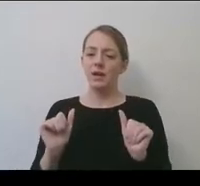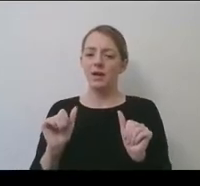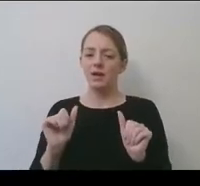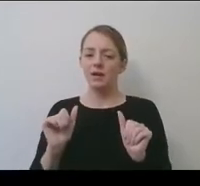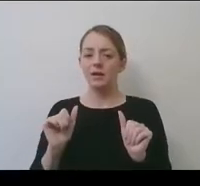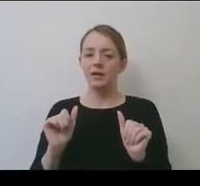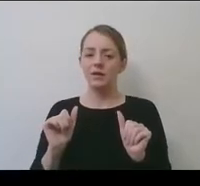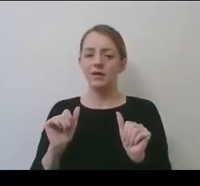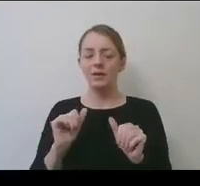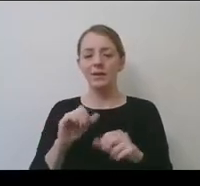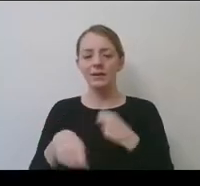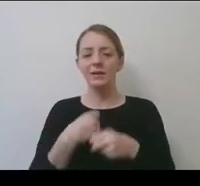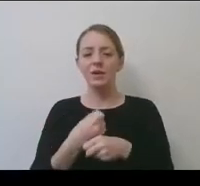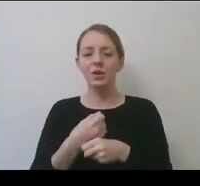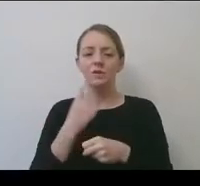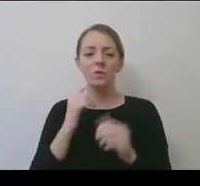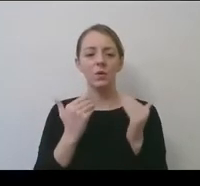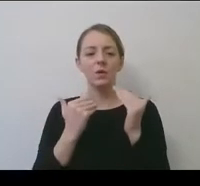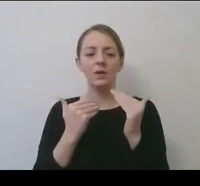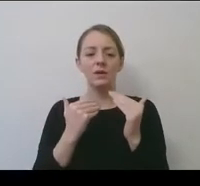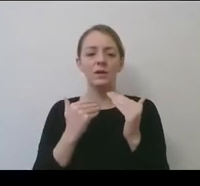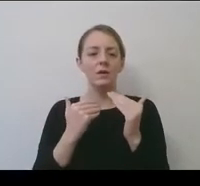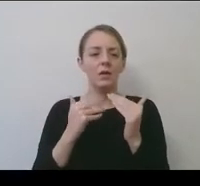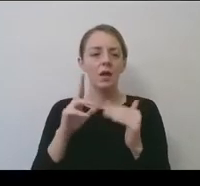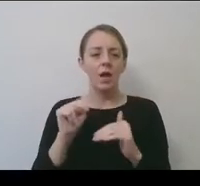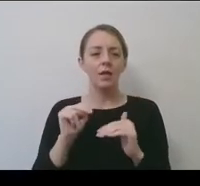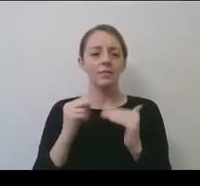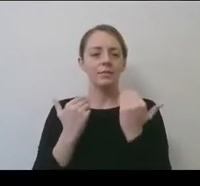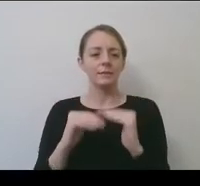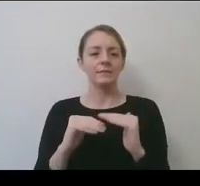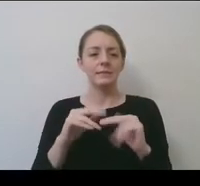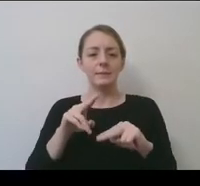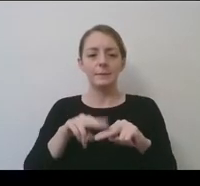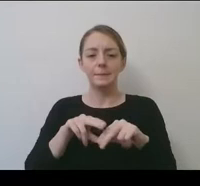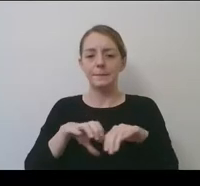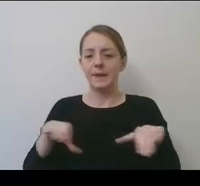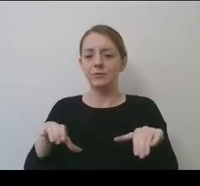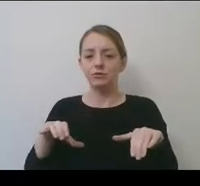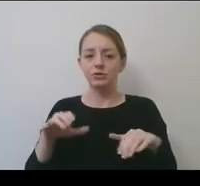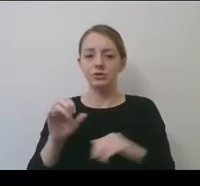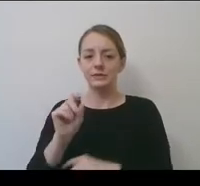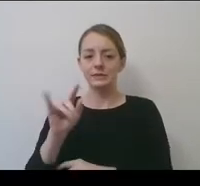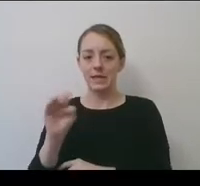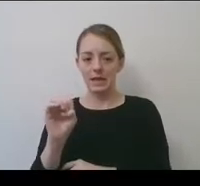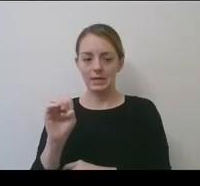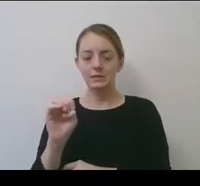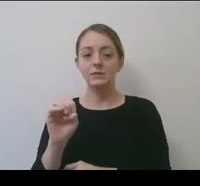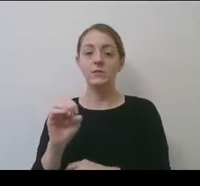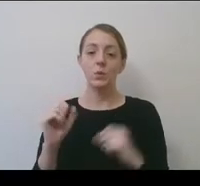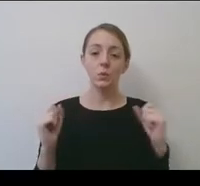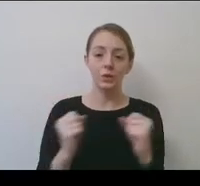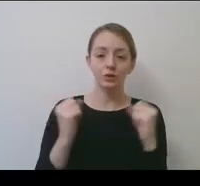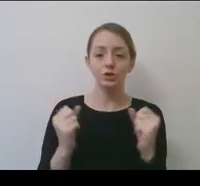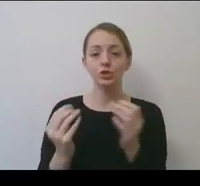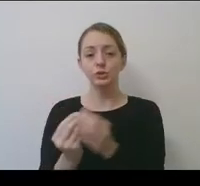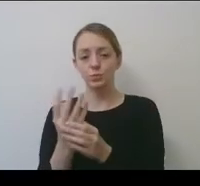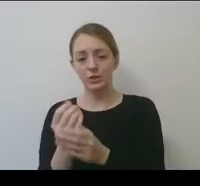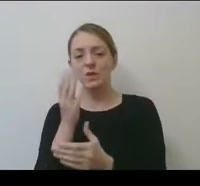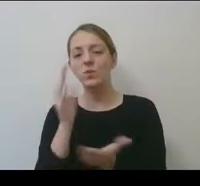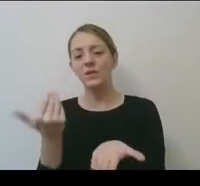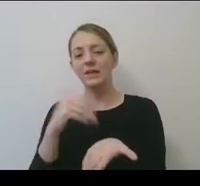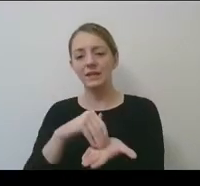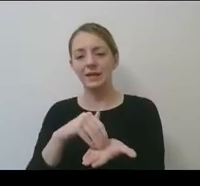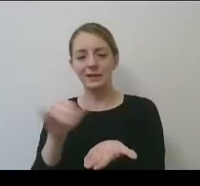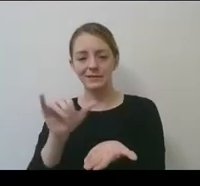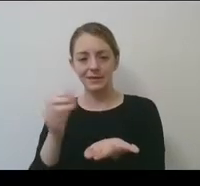bench sizes for our fall championships. That was men and women. And, and, um, that went very well so that in winter, spring, we'll also be doing the same thing. I